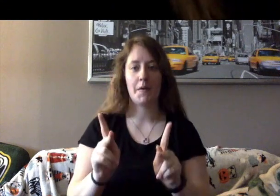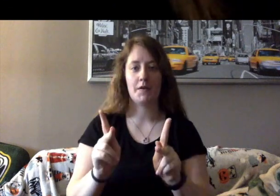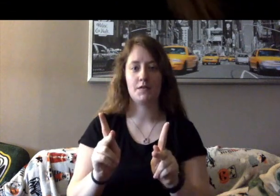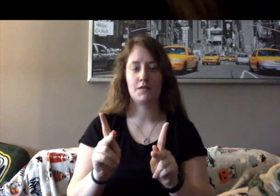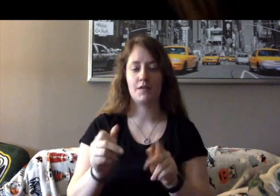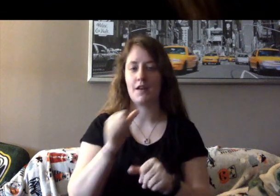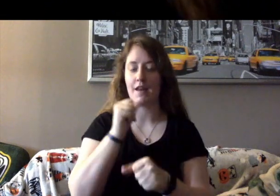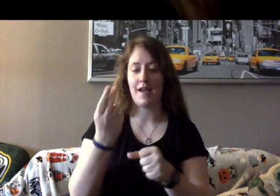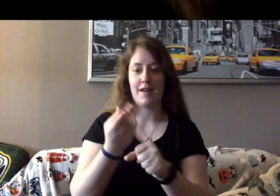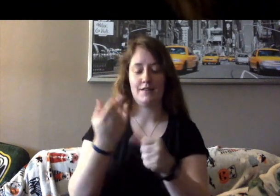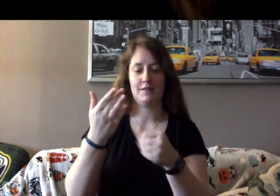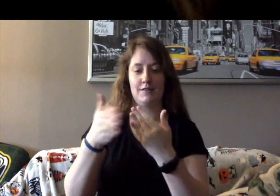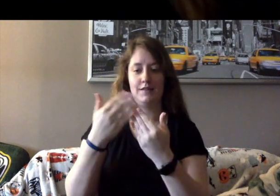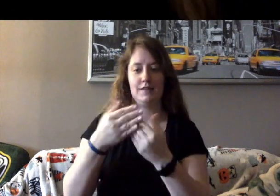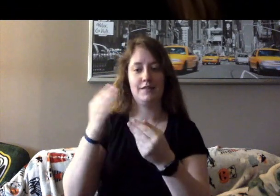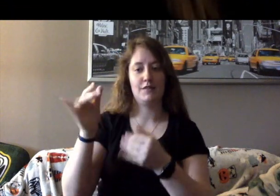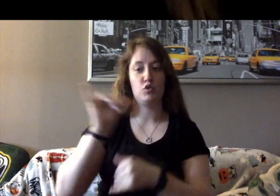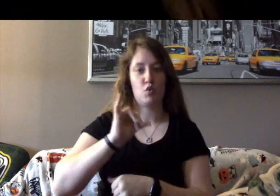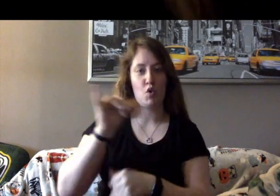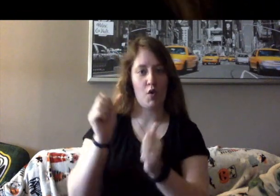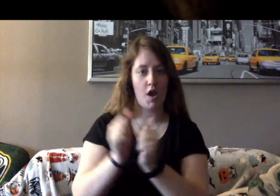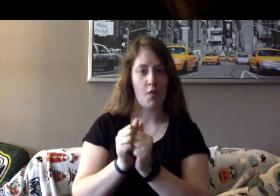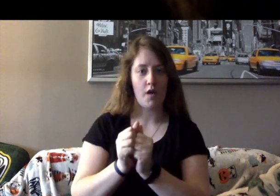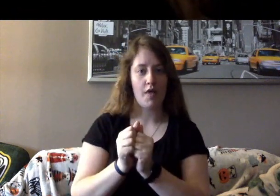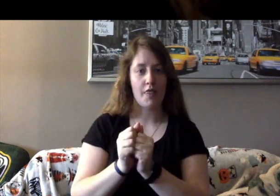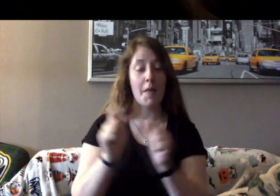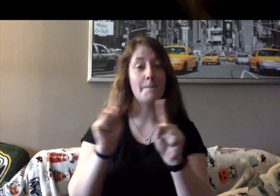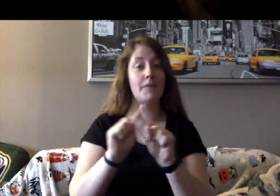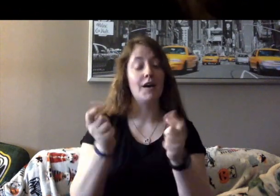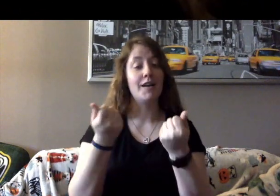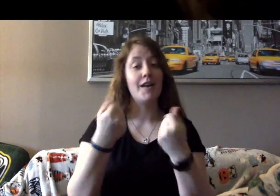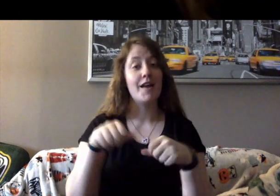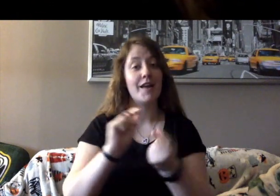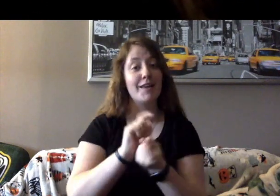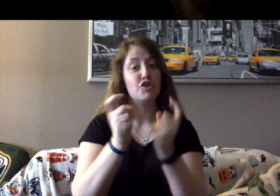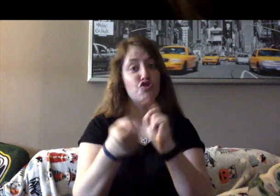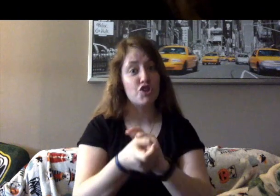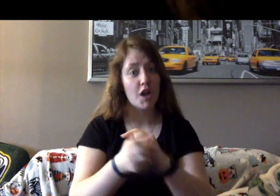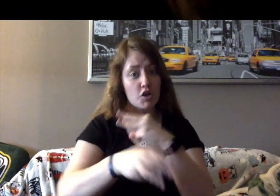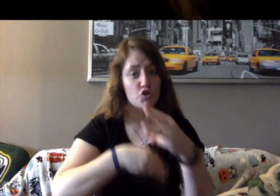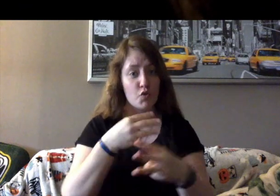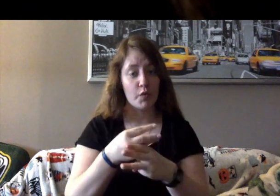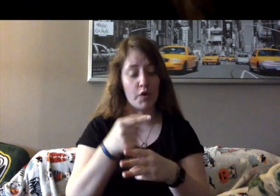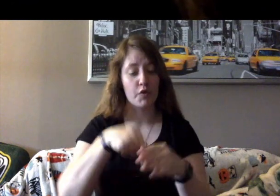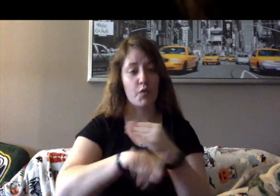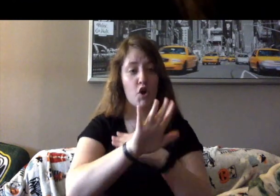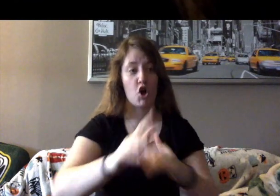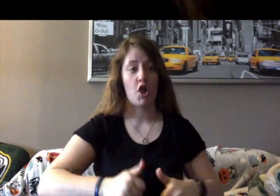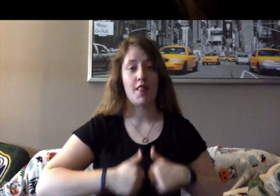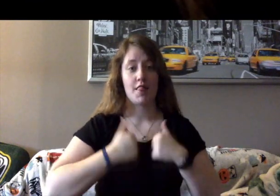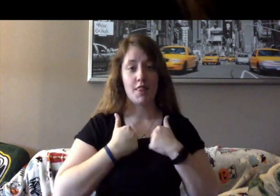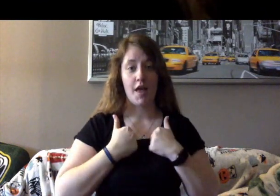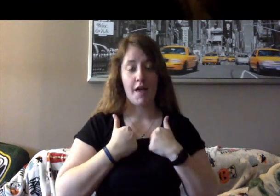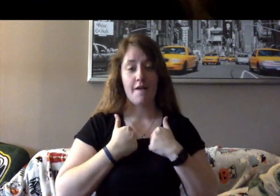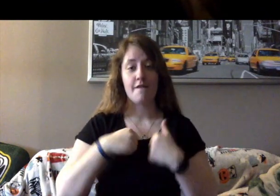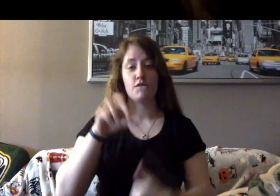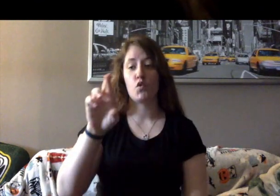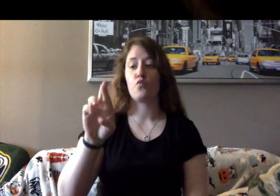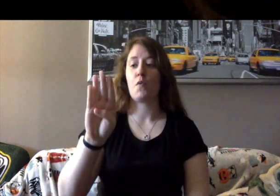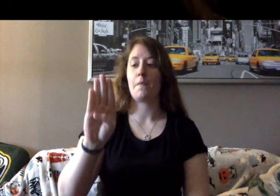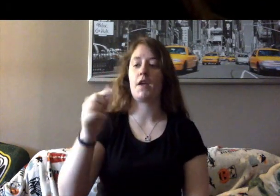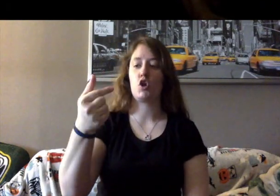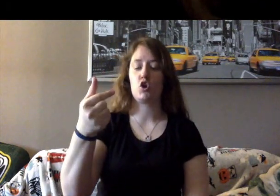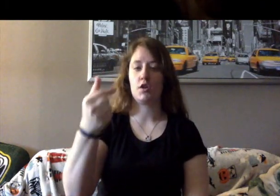In fact, it can change the world. Throughout her life, Supreme Court Justice Ruth Bader Ginsburg